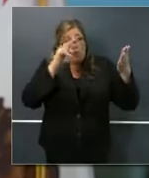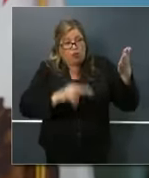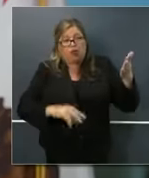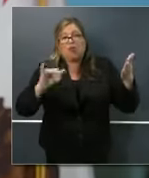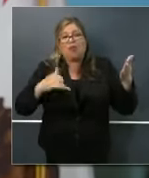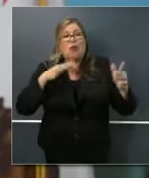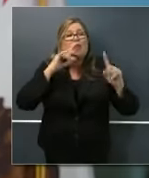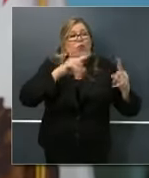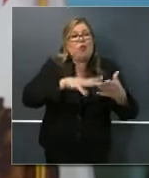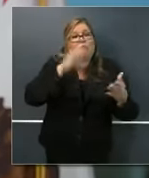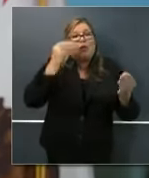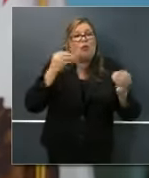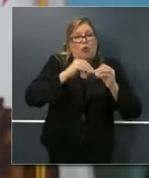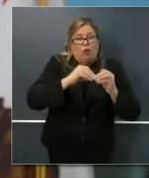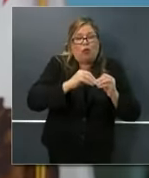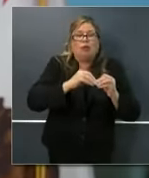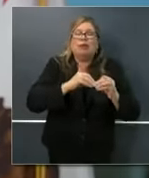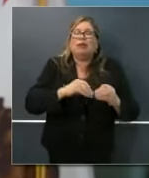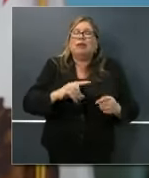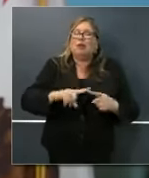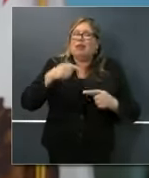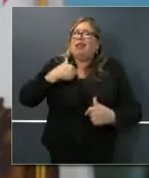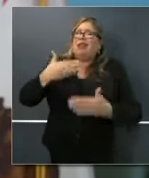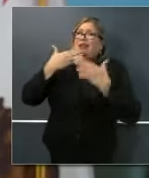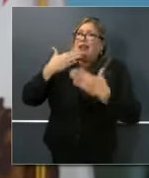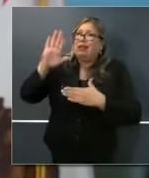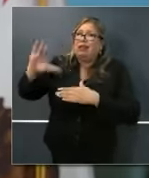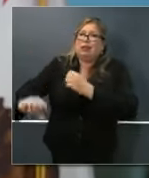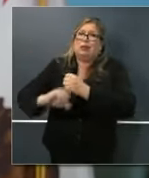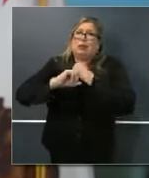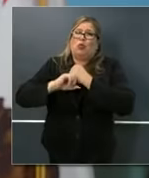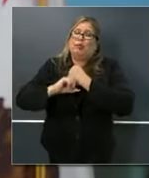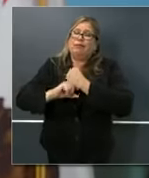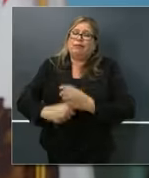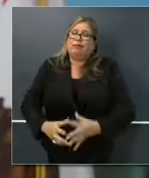went. And I'm grateful for his support. Sharon Bernstein Reuters.